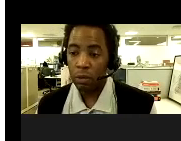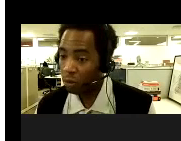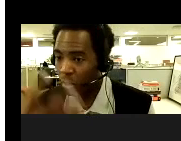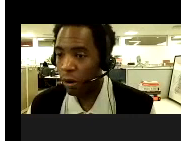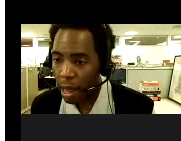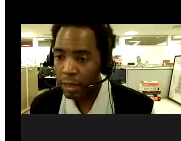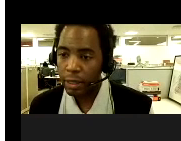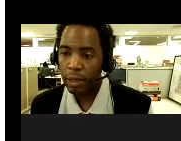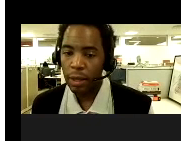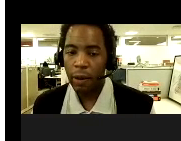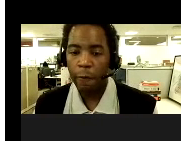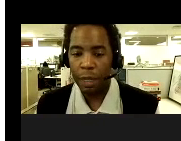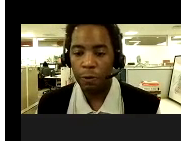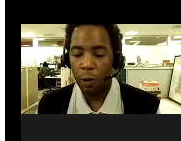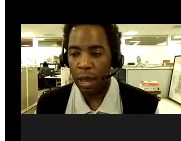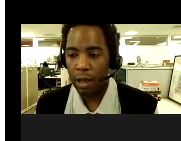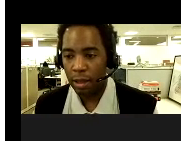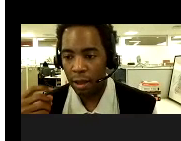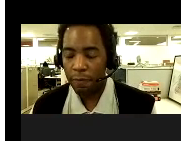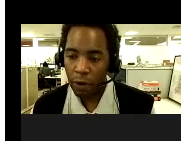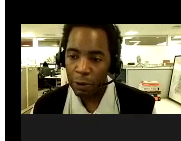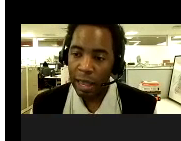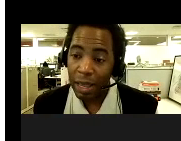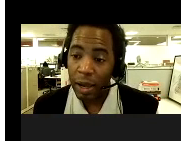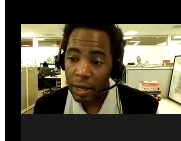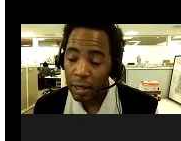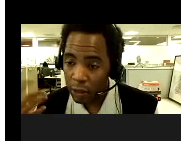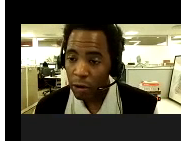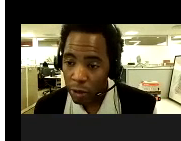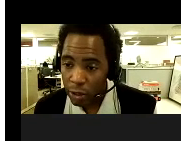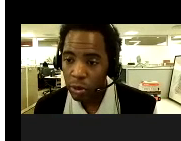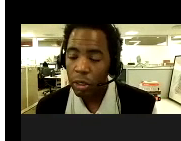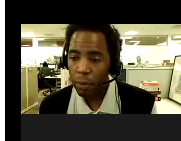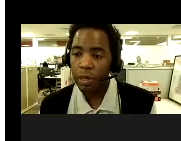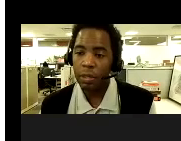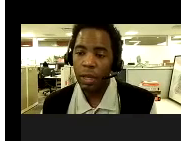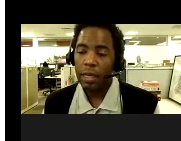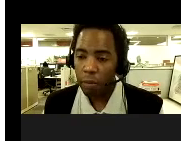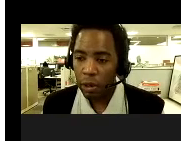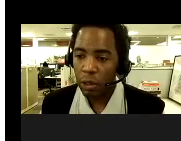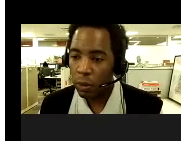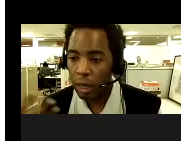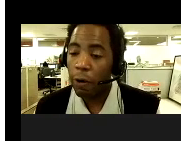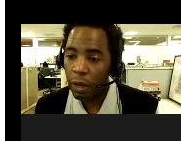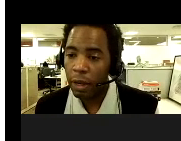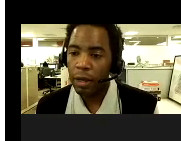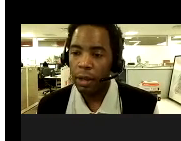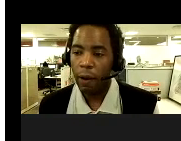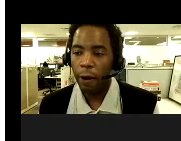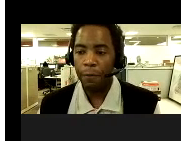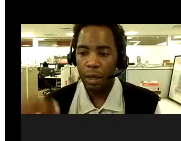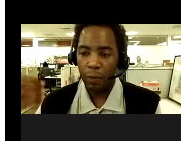infection to wear a mask, um, because we know that the, the virus can be isolated in these large respiratory droplets, similar to like COVID.